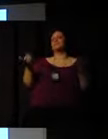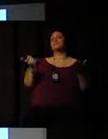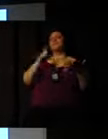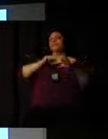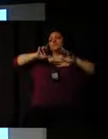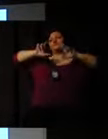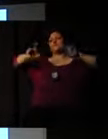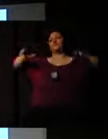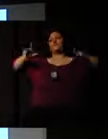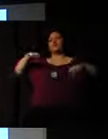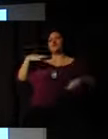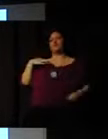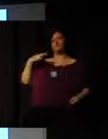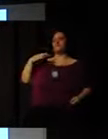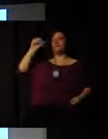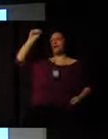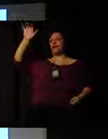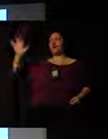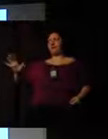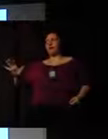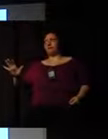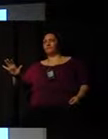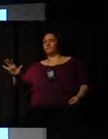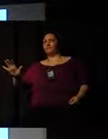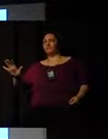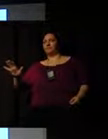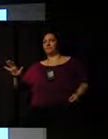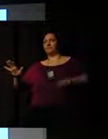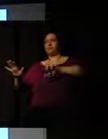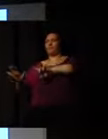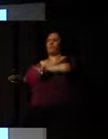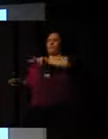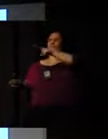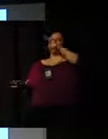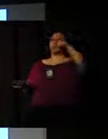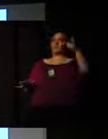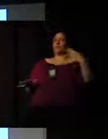South Africa as opposed to volunteering anywhere else in the world.